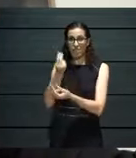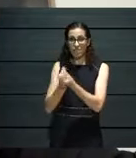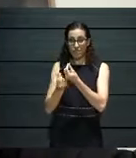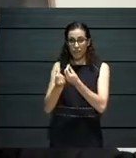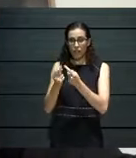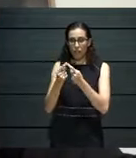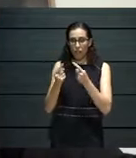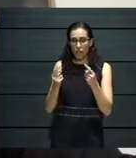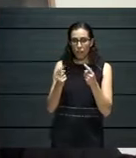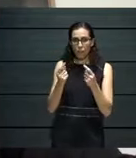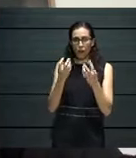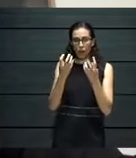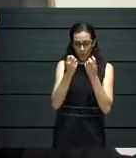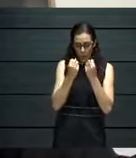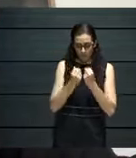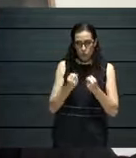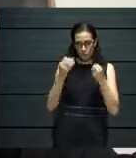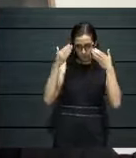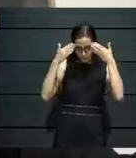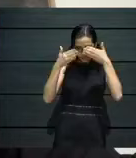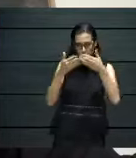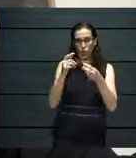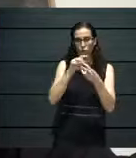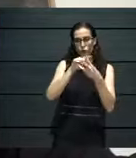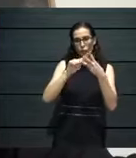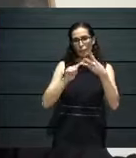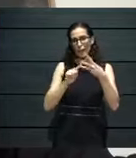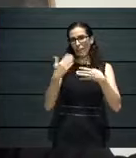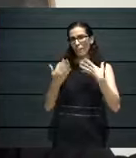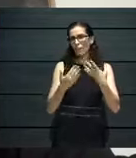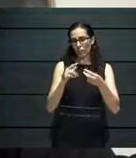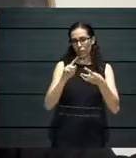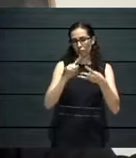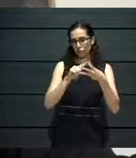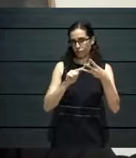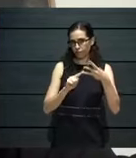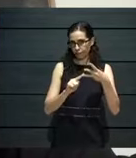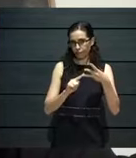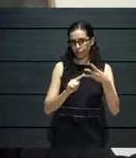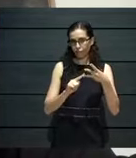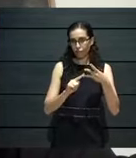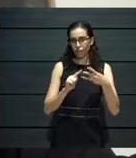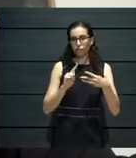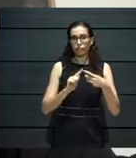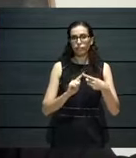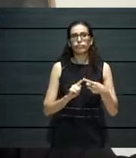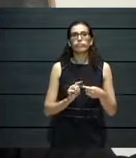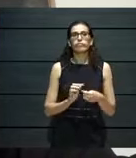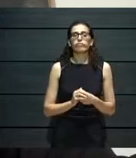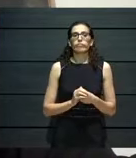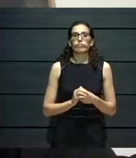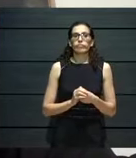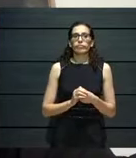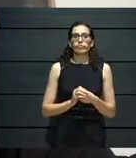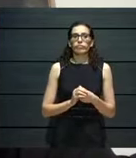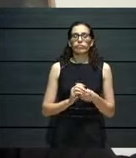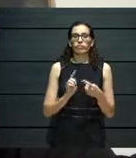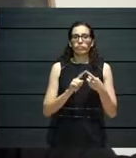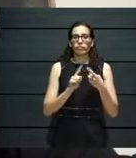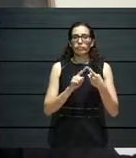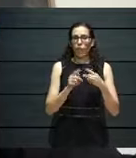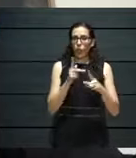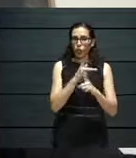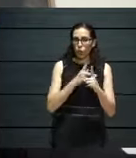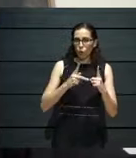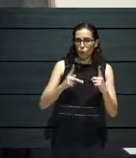triangulate three aspects which we feel are being left behind, which is cultural,